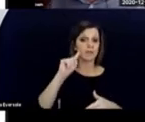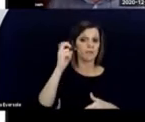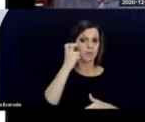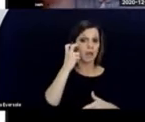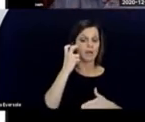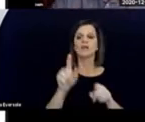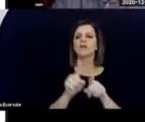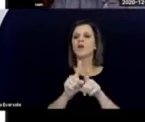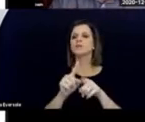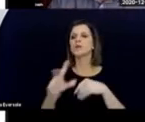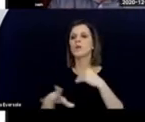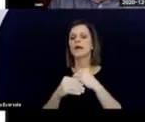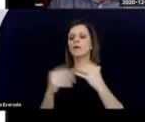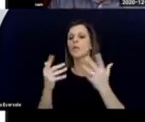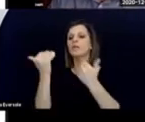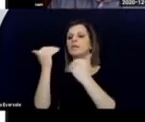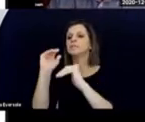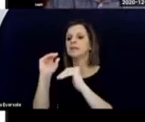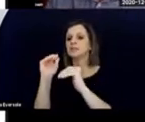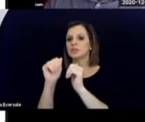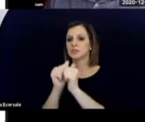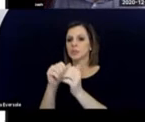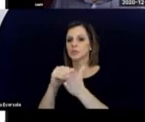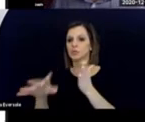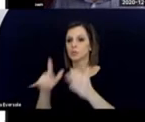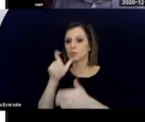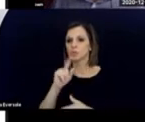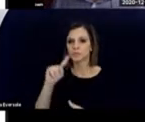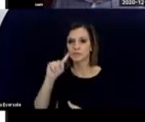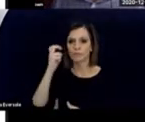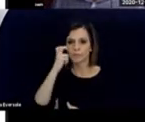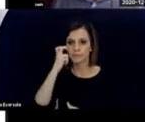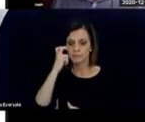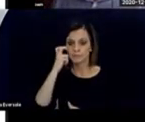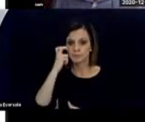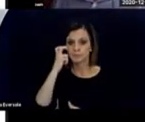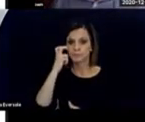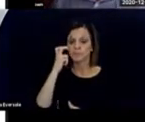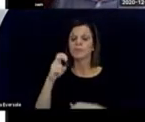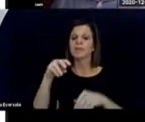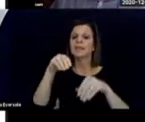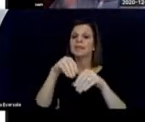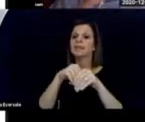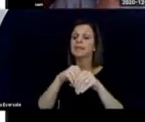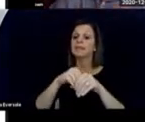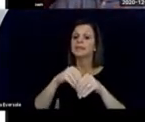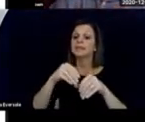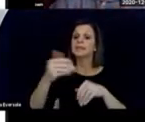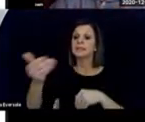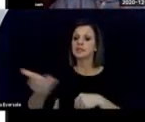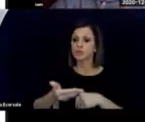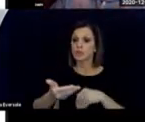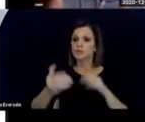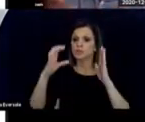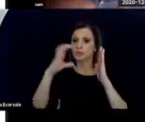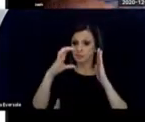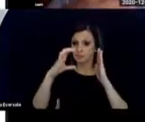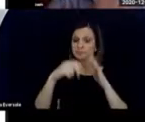deafblindness and what are the limitations with students with deafblindness. And in the introduction